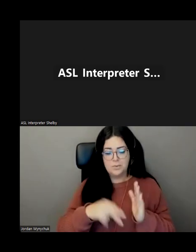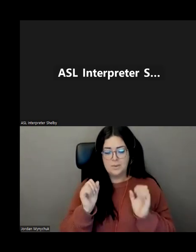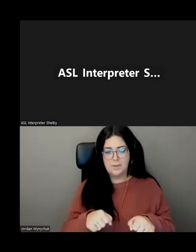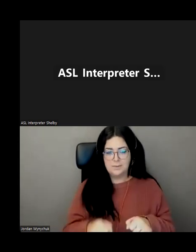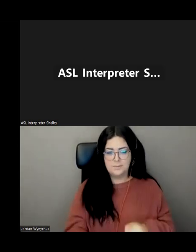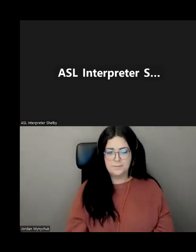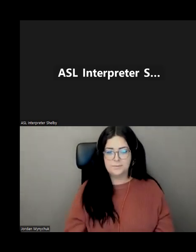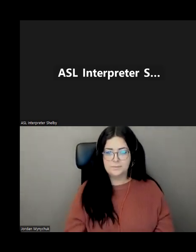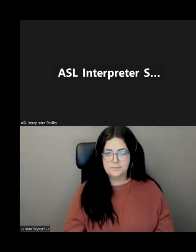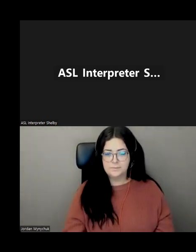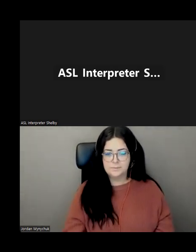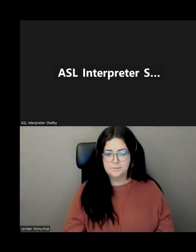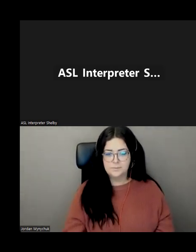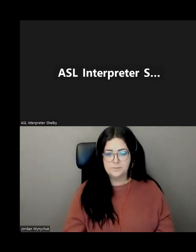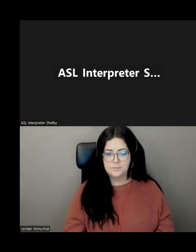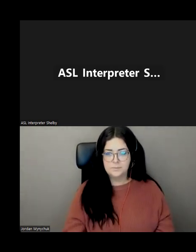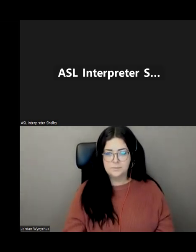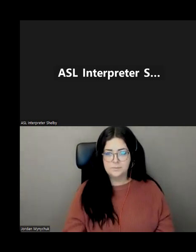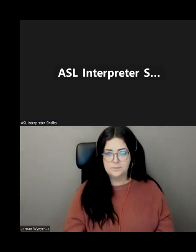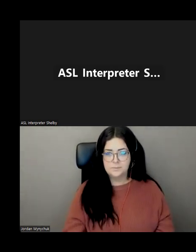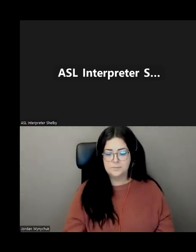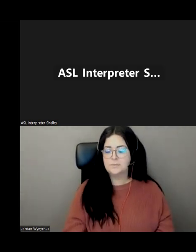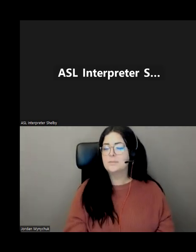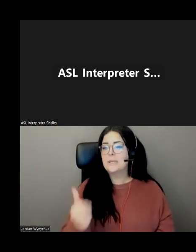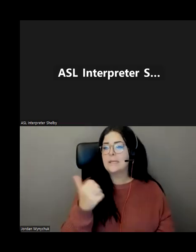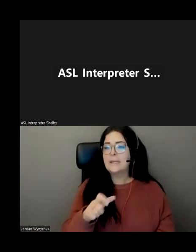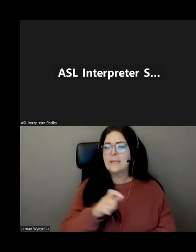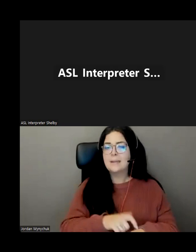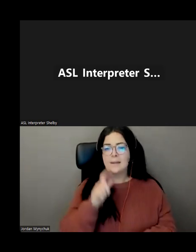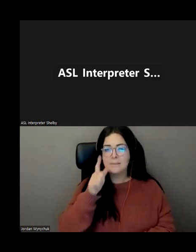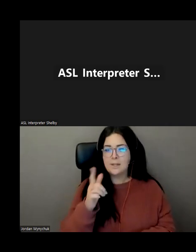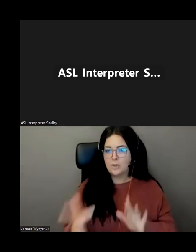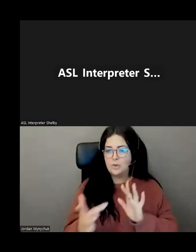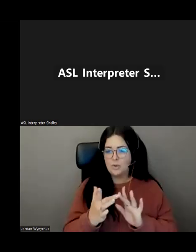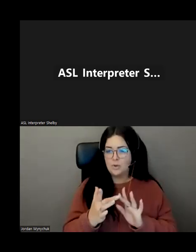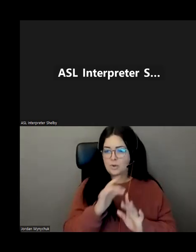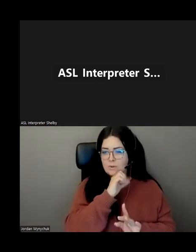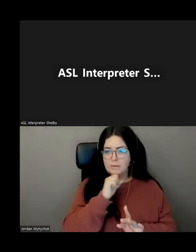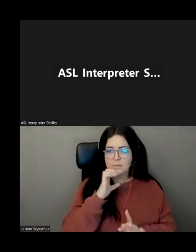saying that if there's anything that you need you know you could always reach out to myself and seniors now when